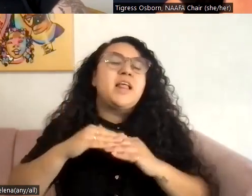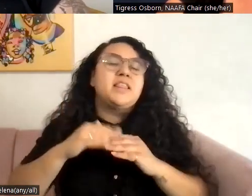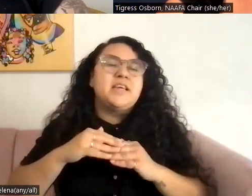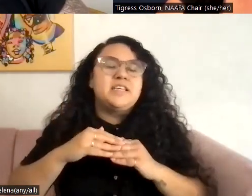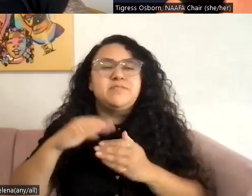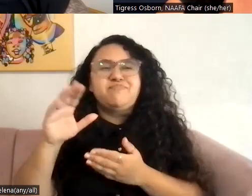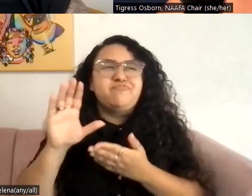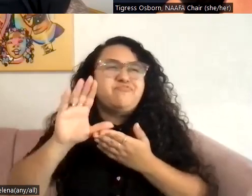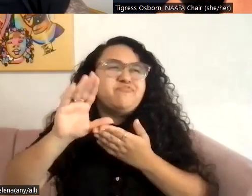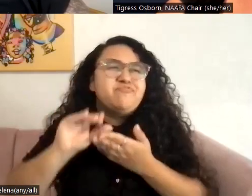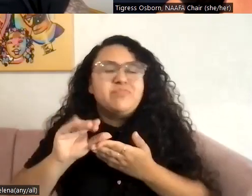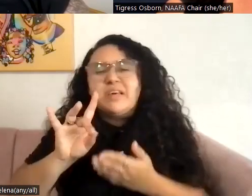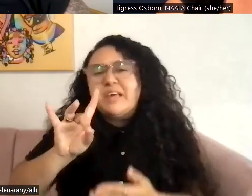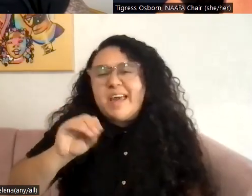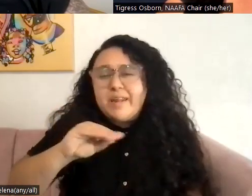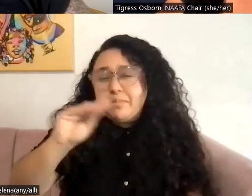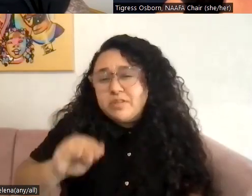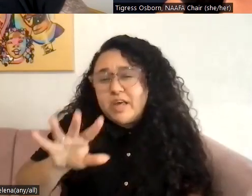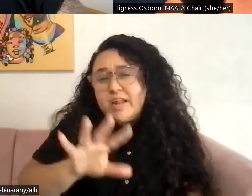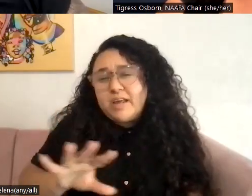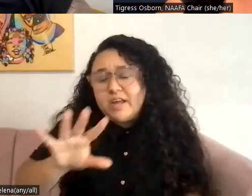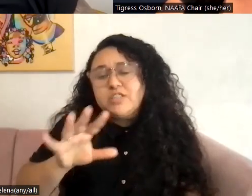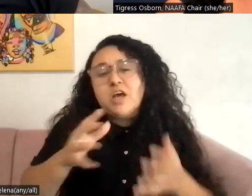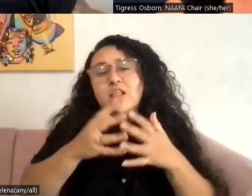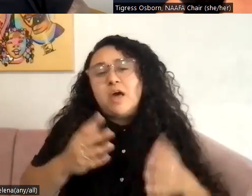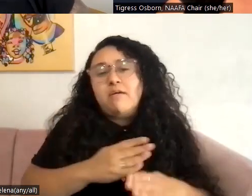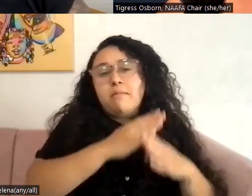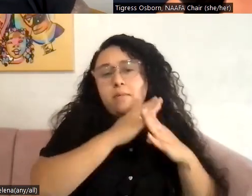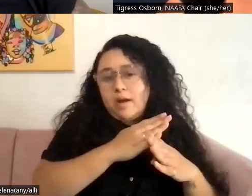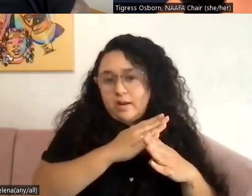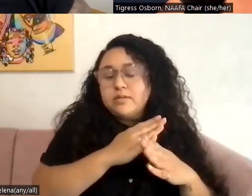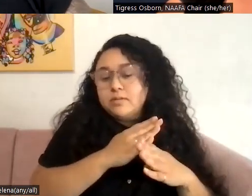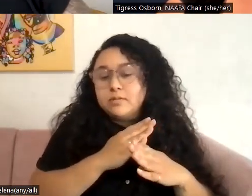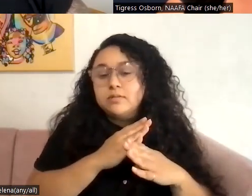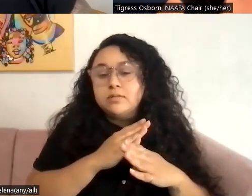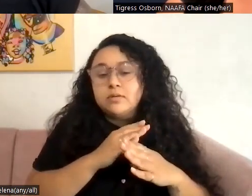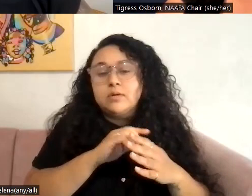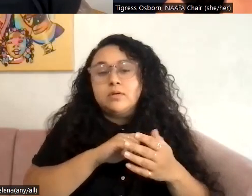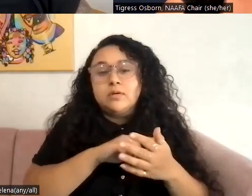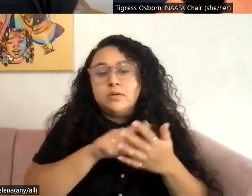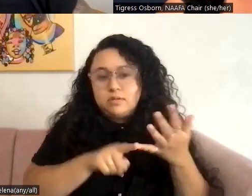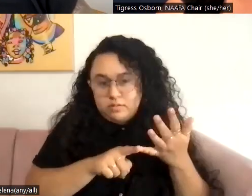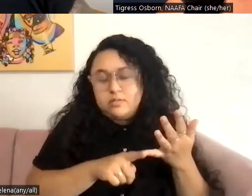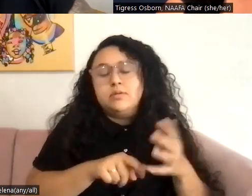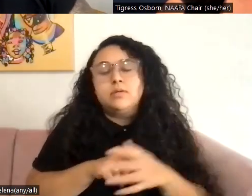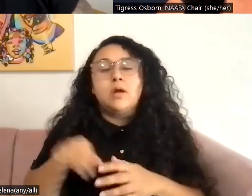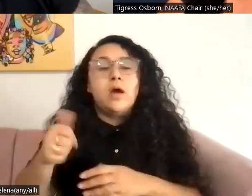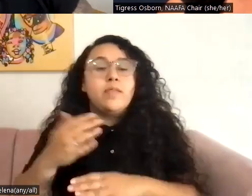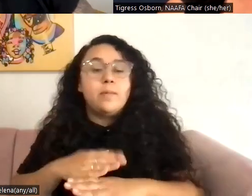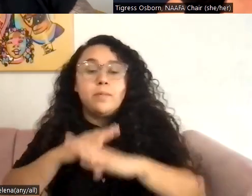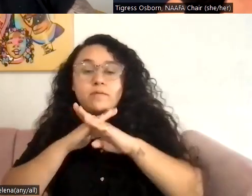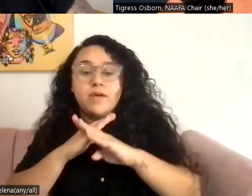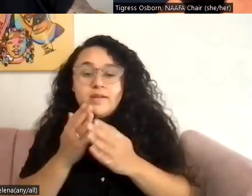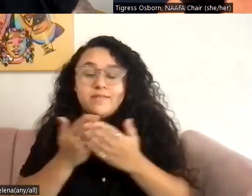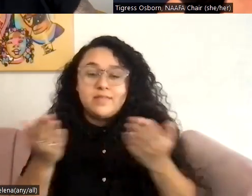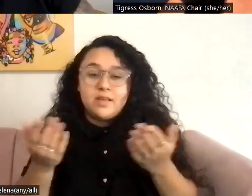me. So it's like, it's doing a lot of preventative. So having those things. And then another preventative measure is they have the,